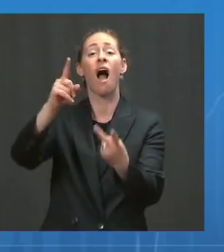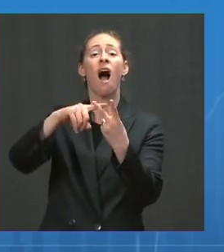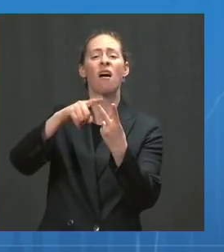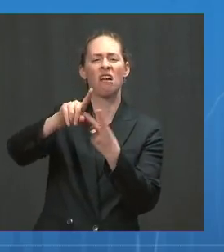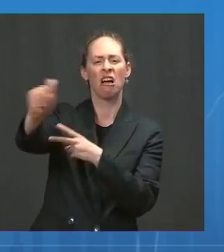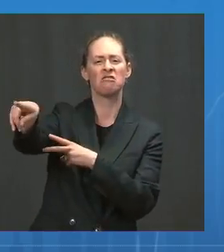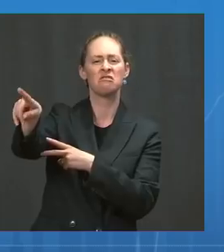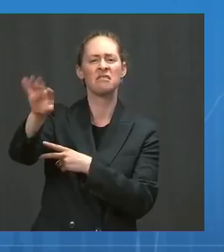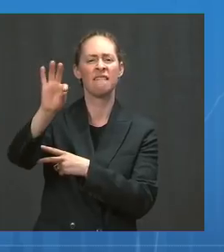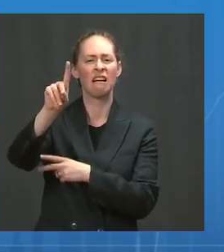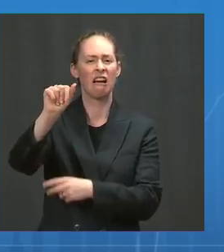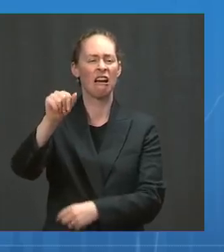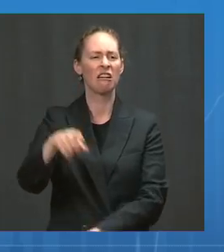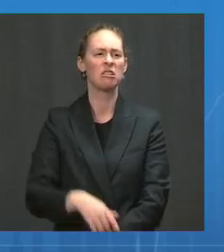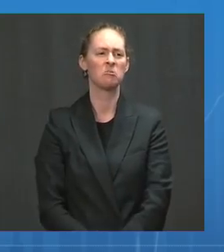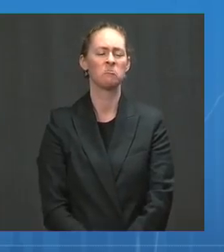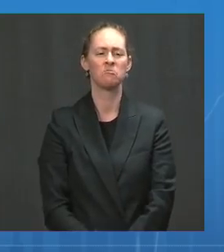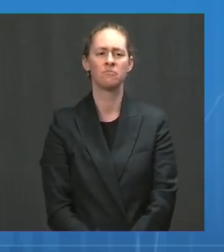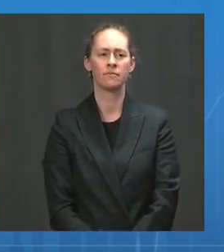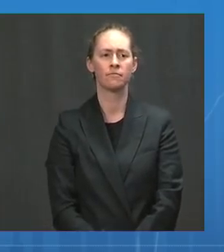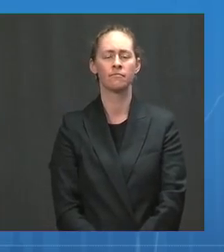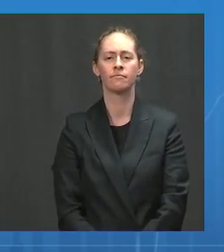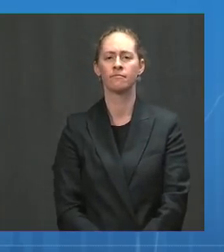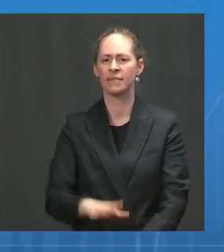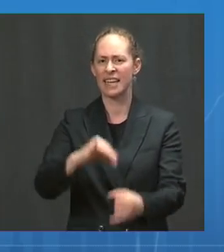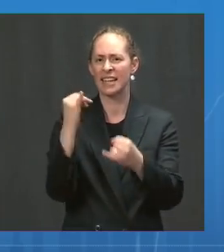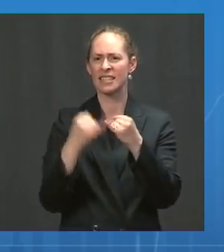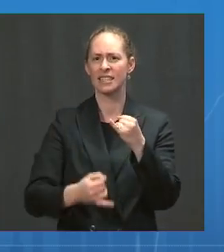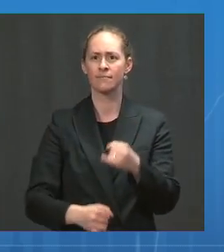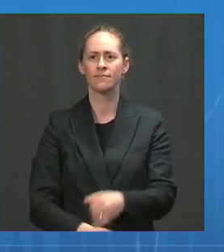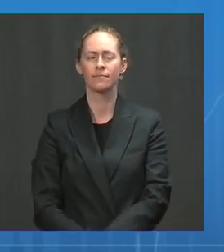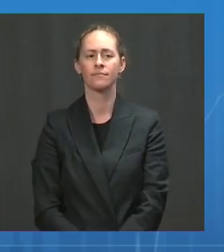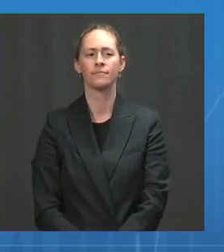Next question. Last question. Let's go to Zeke Miller at the AP.